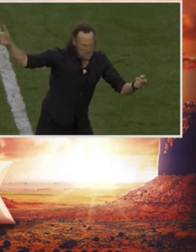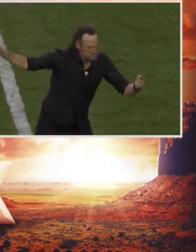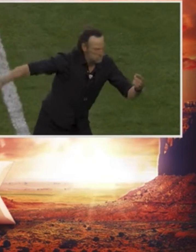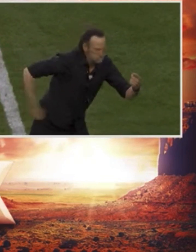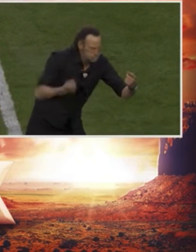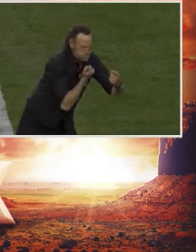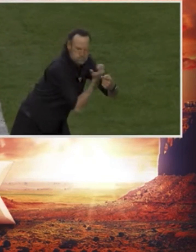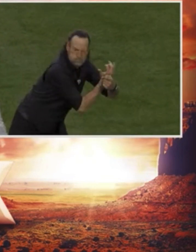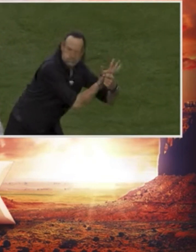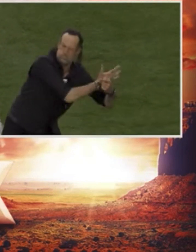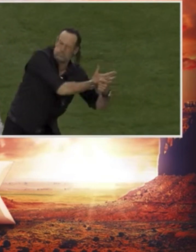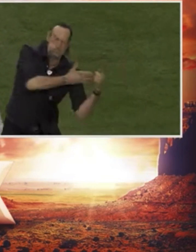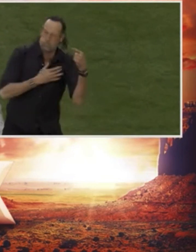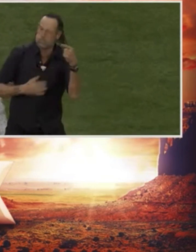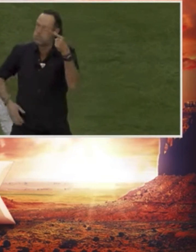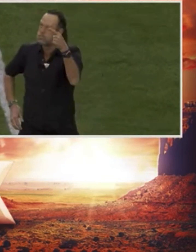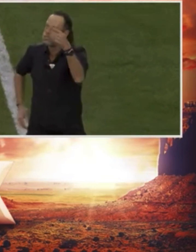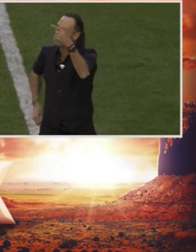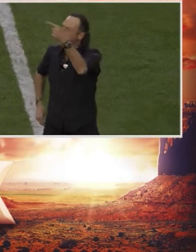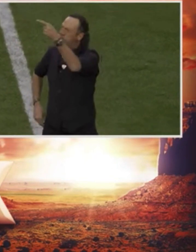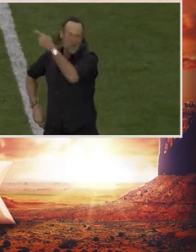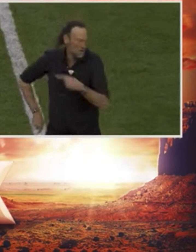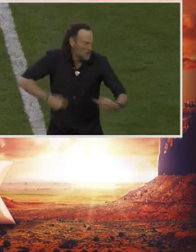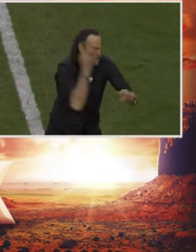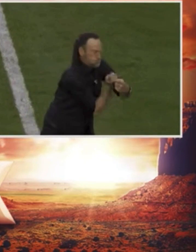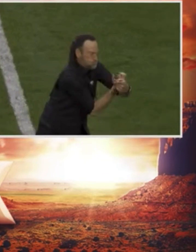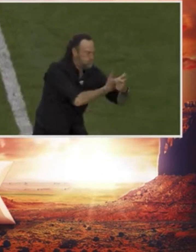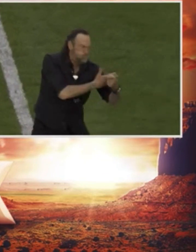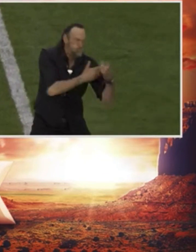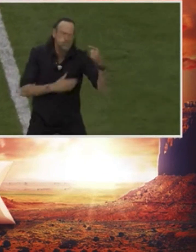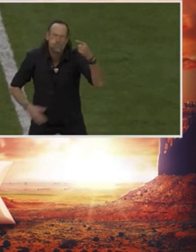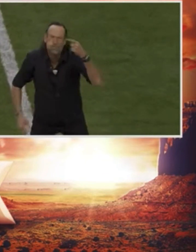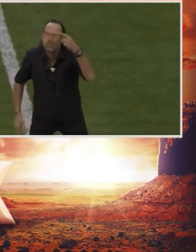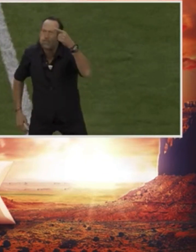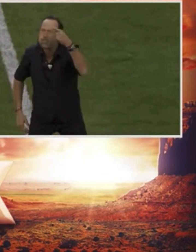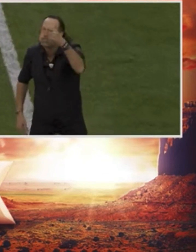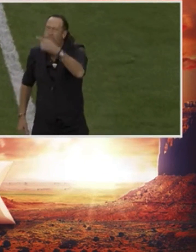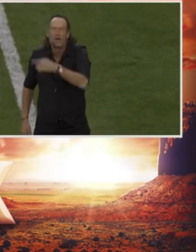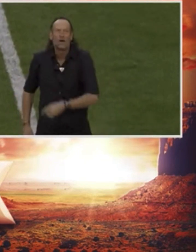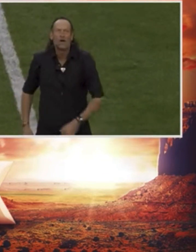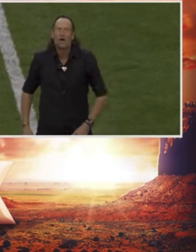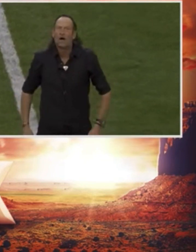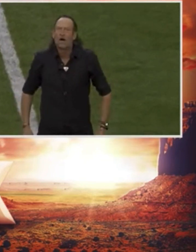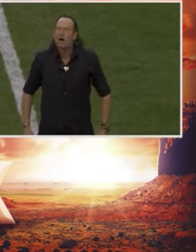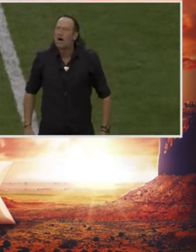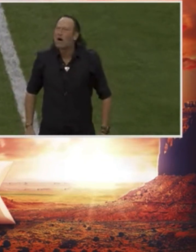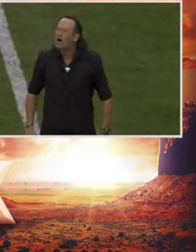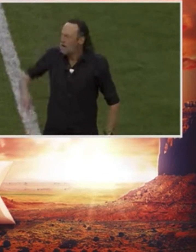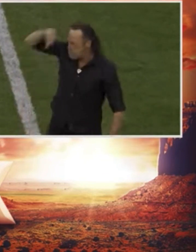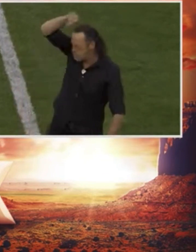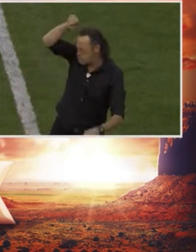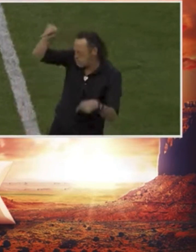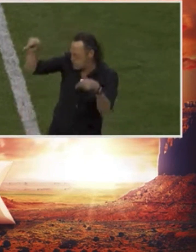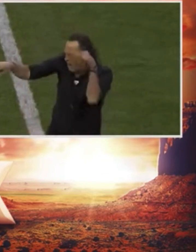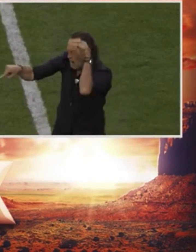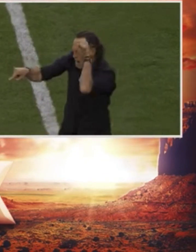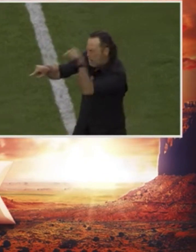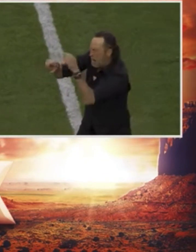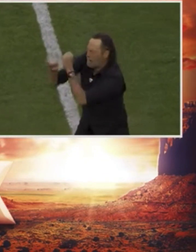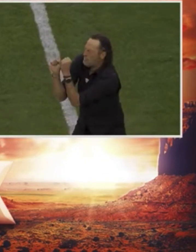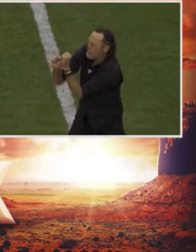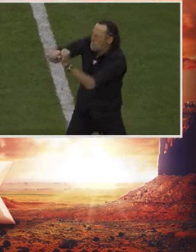raucous red glare of Longsburg